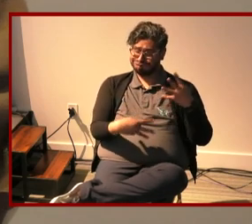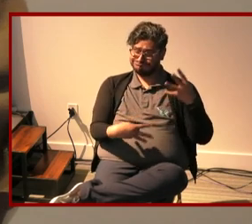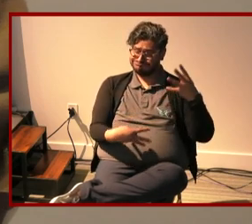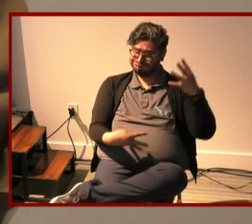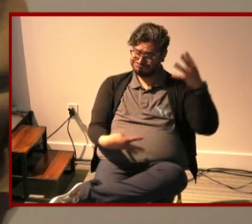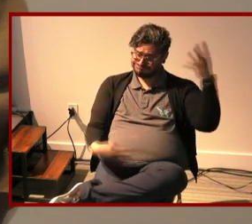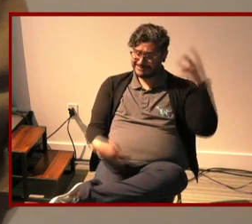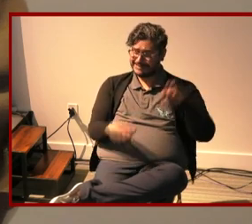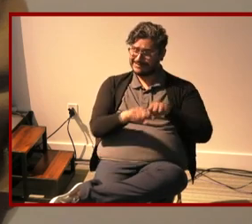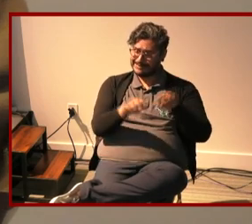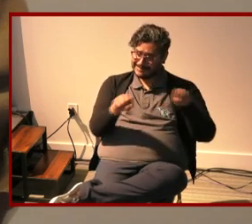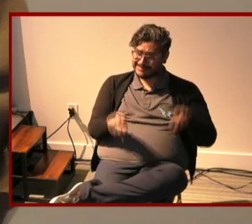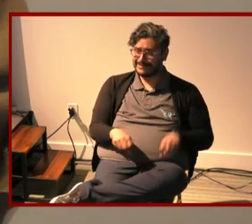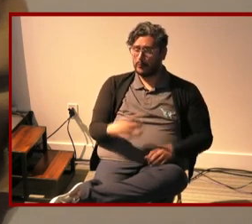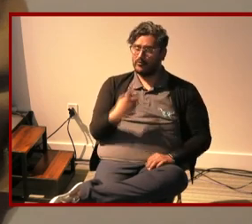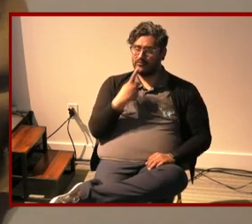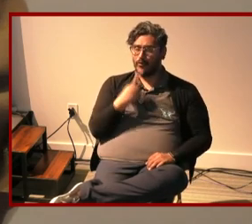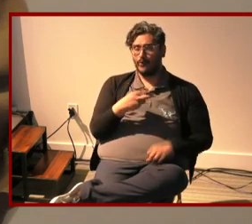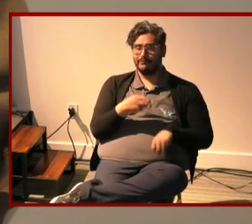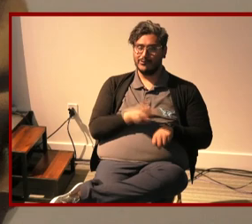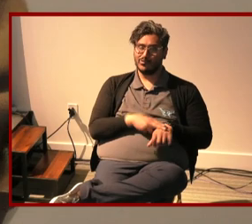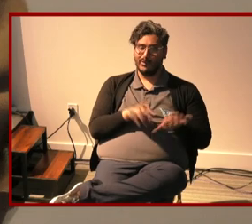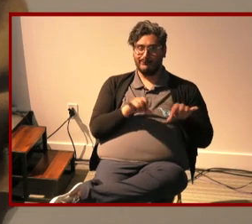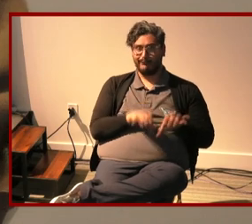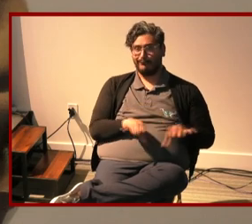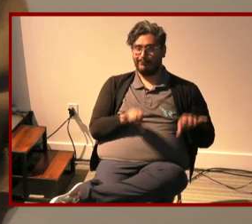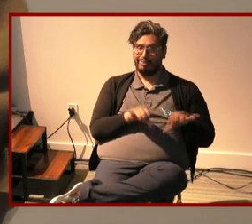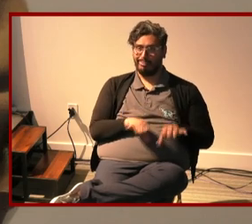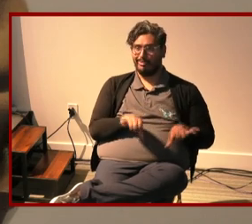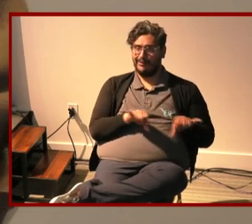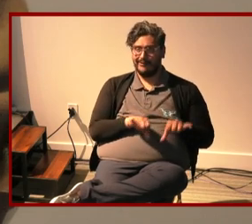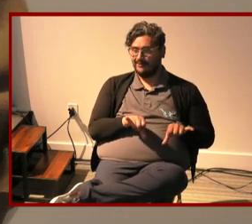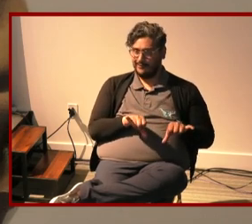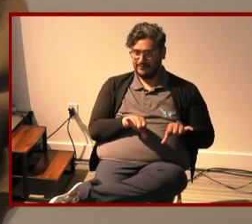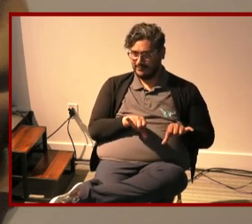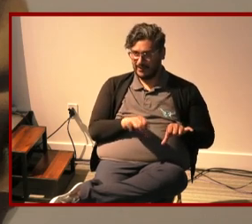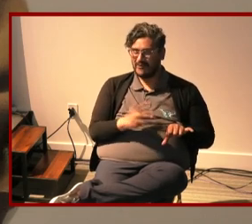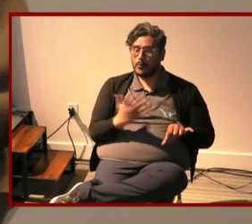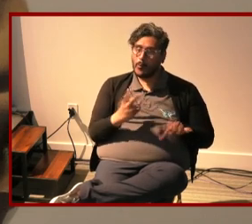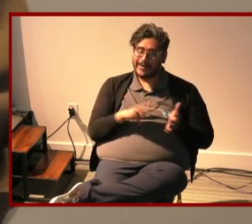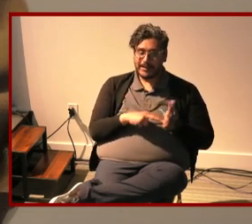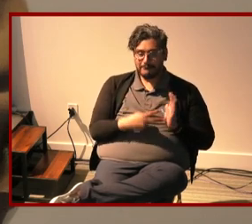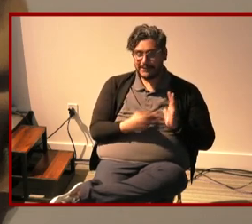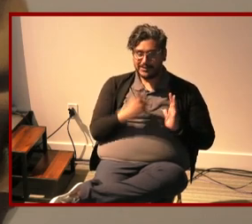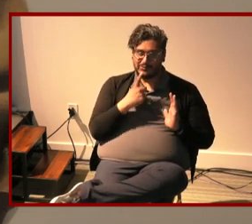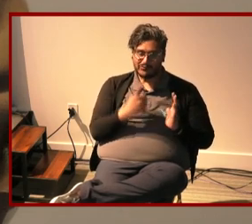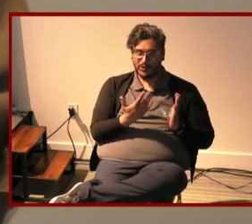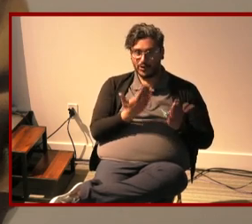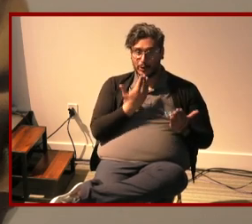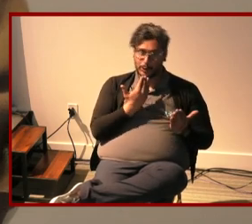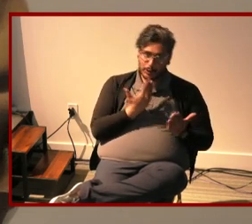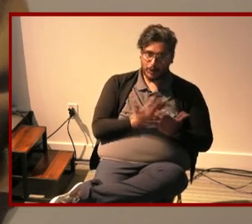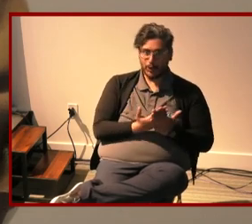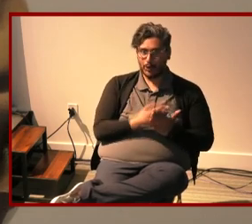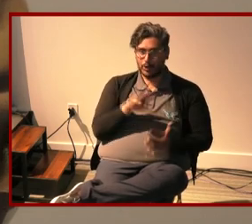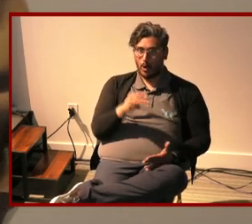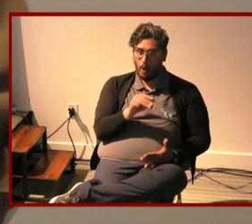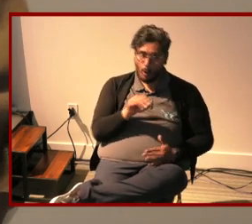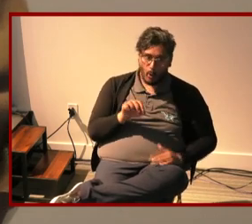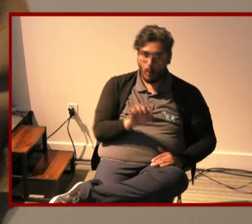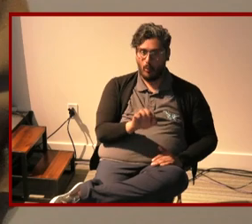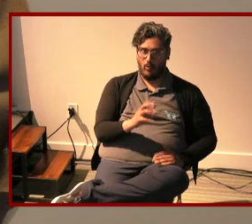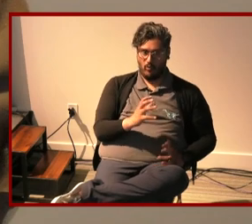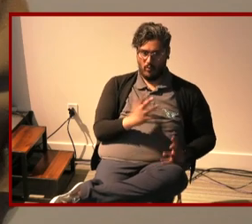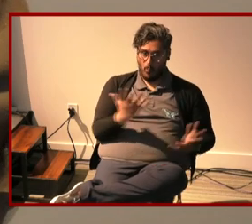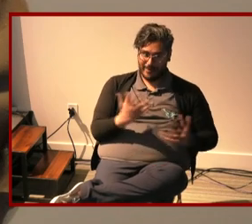normalcy and a very slim idea of what it means to be good and whole are reproduced